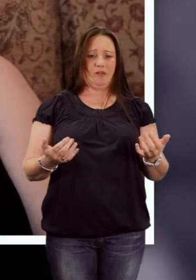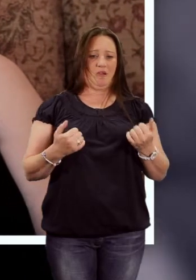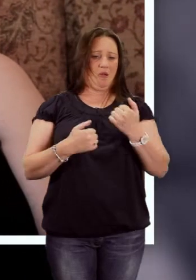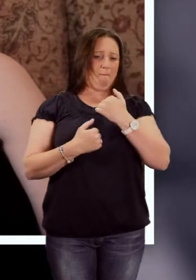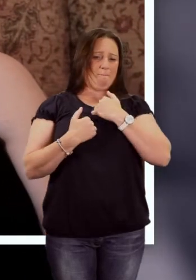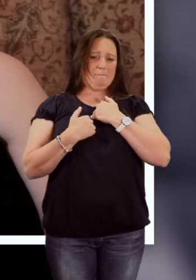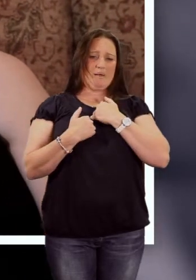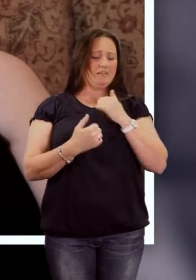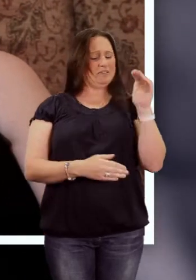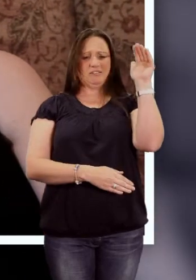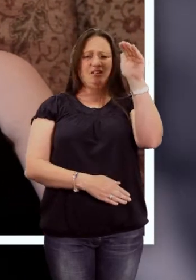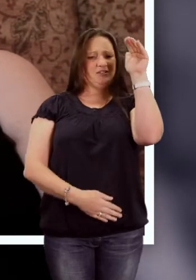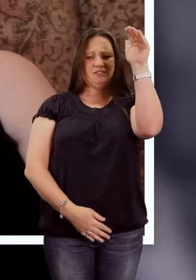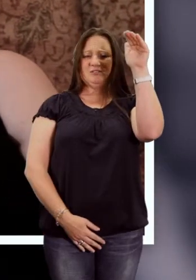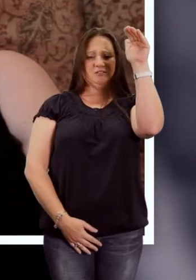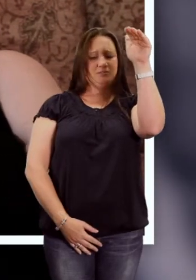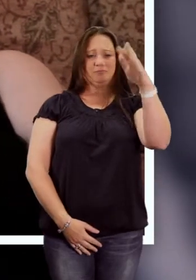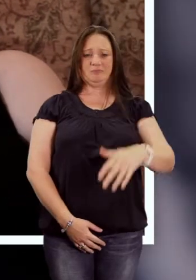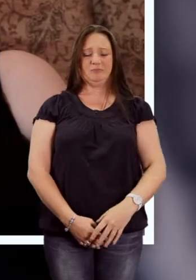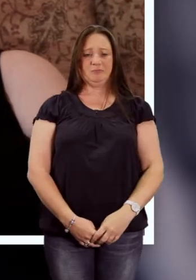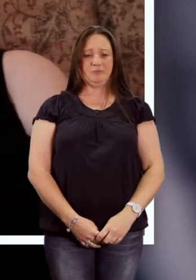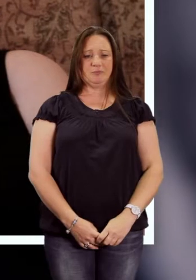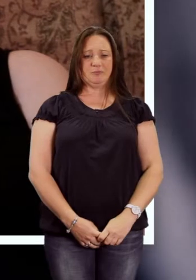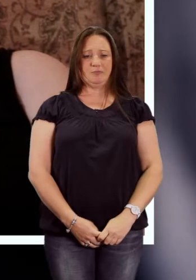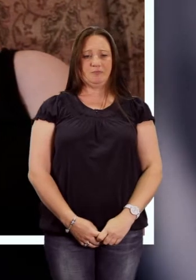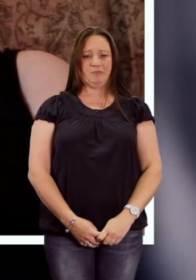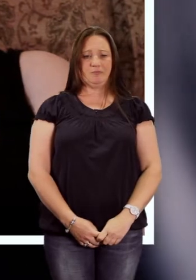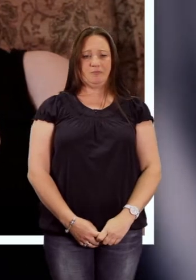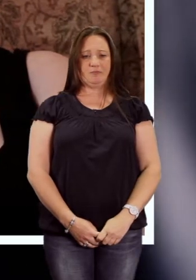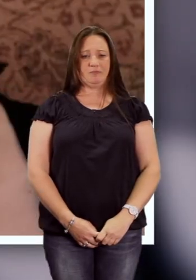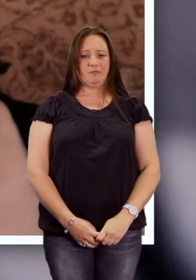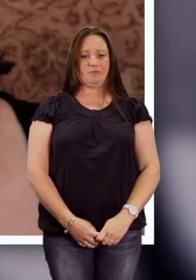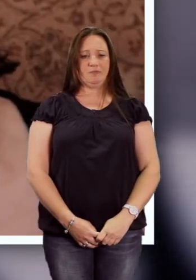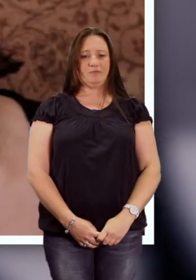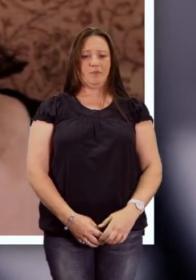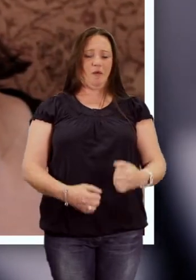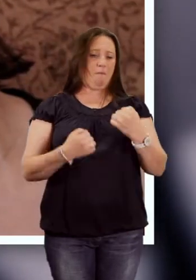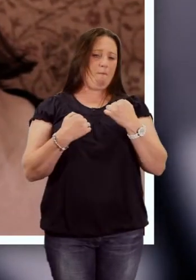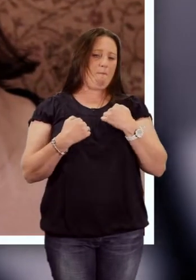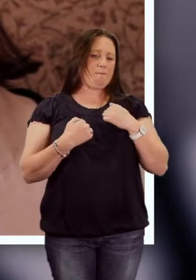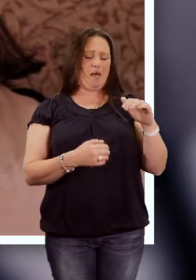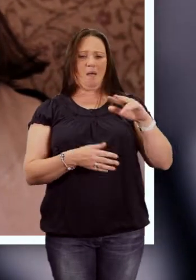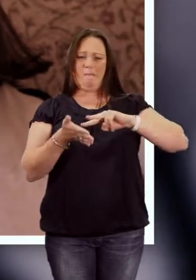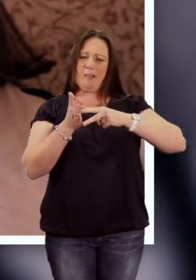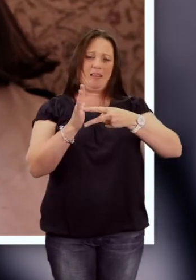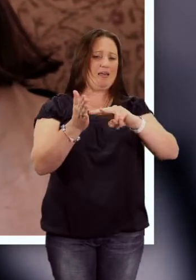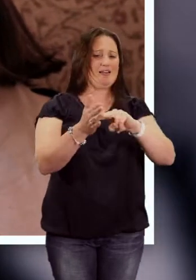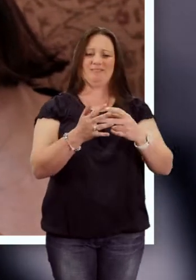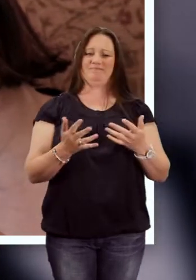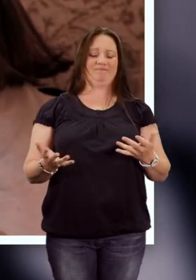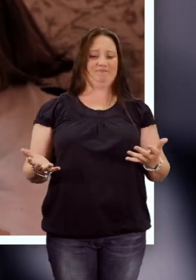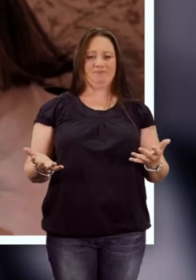This is not my destiny. This was not